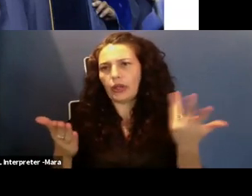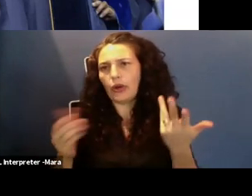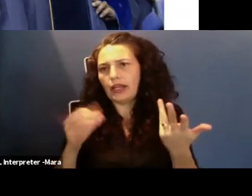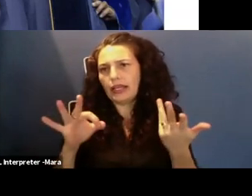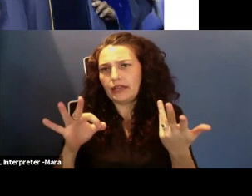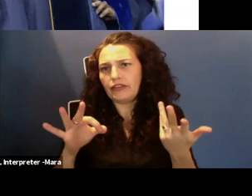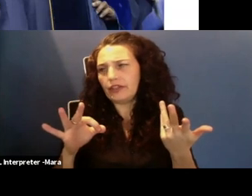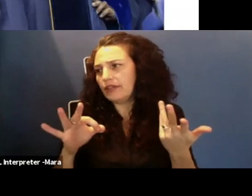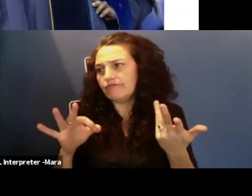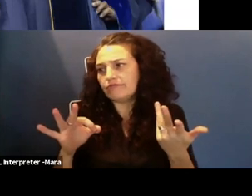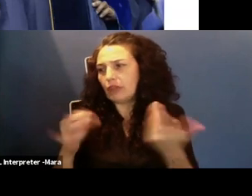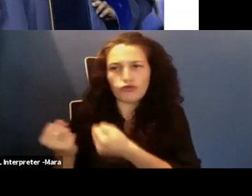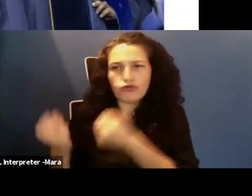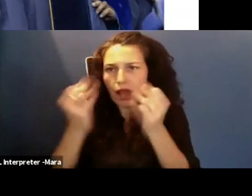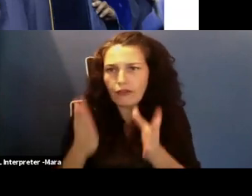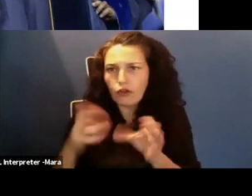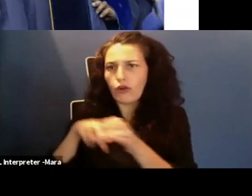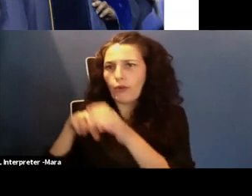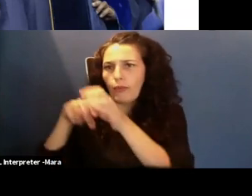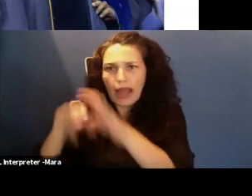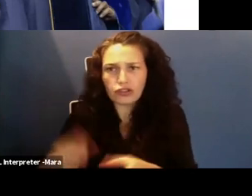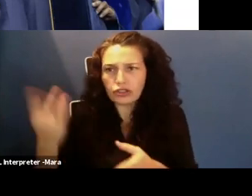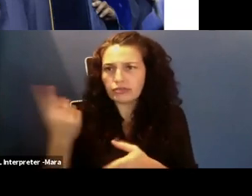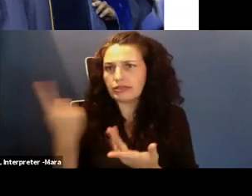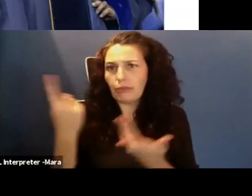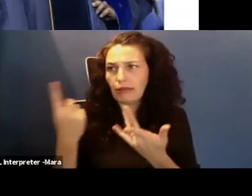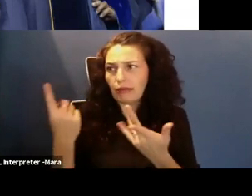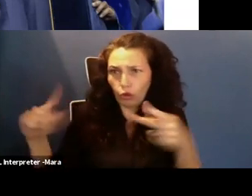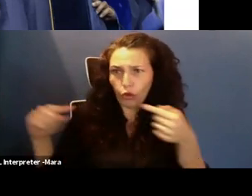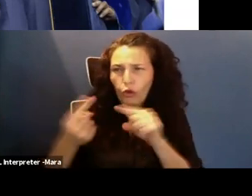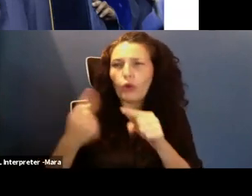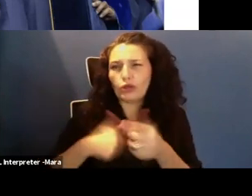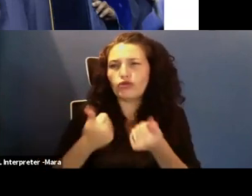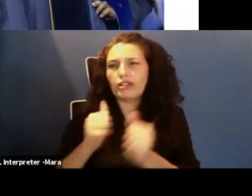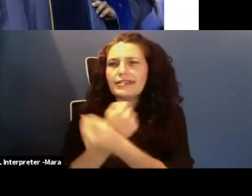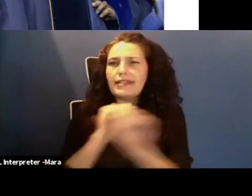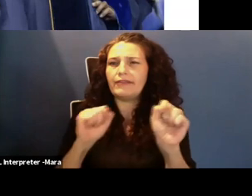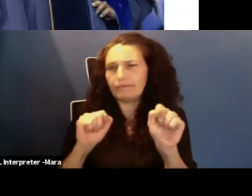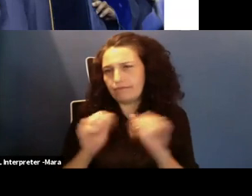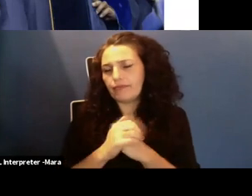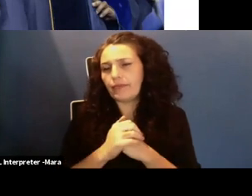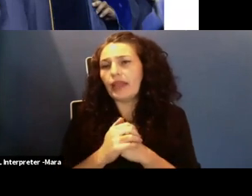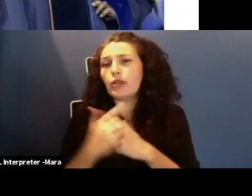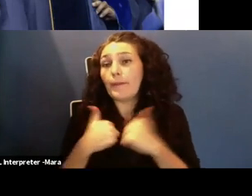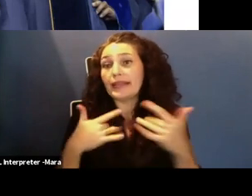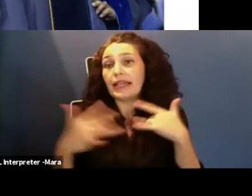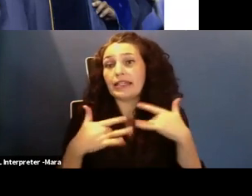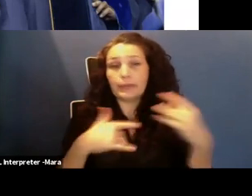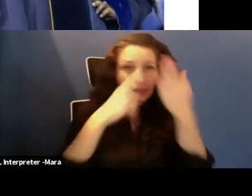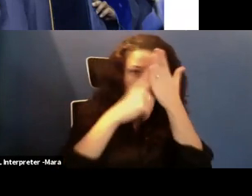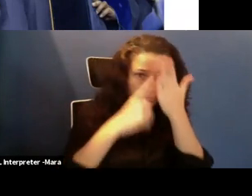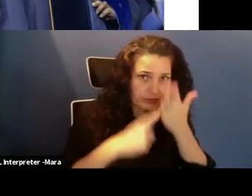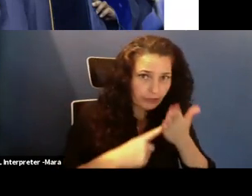car. So I'm excited about that research. I also do research with the If Then initiative. So